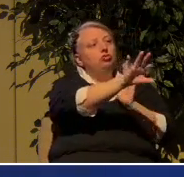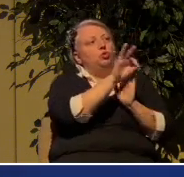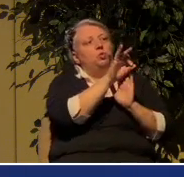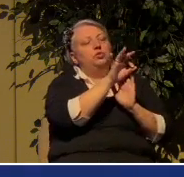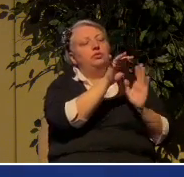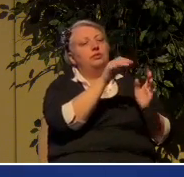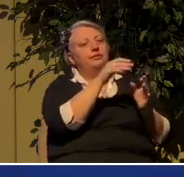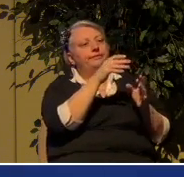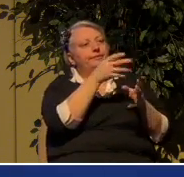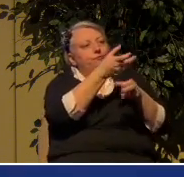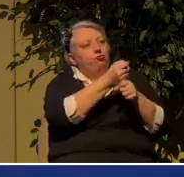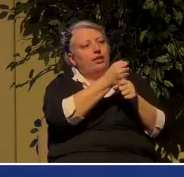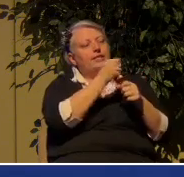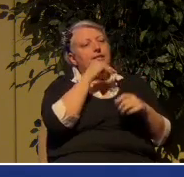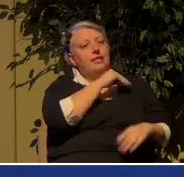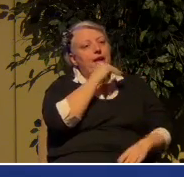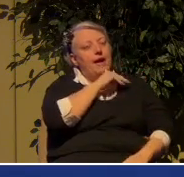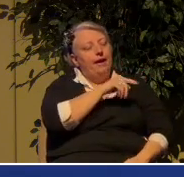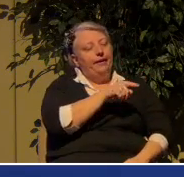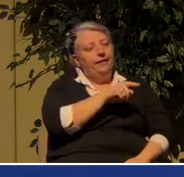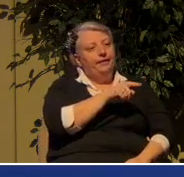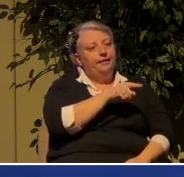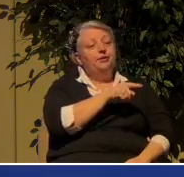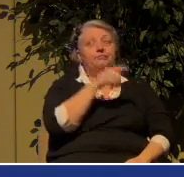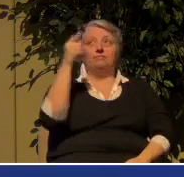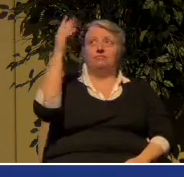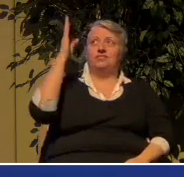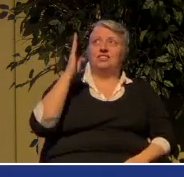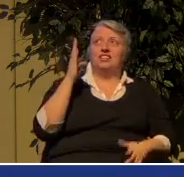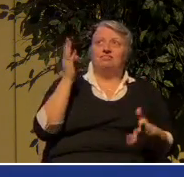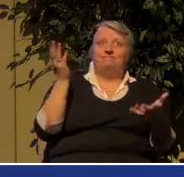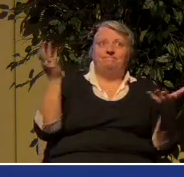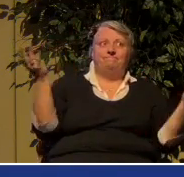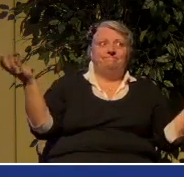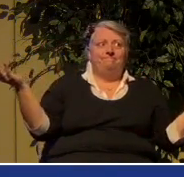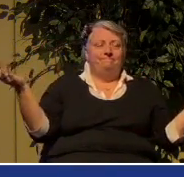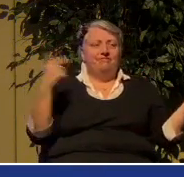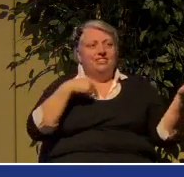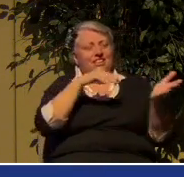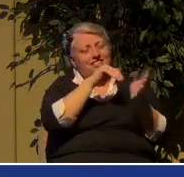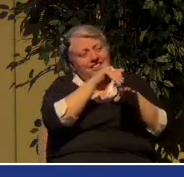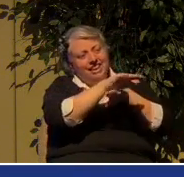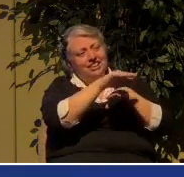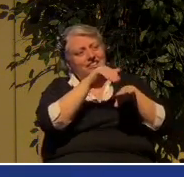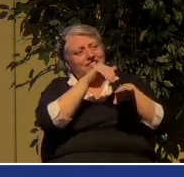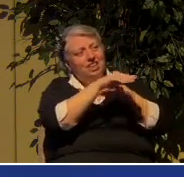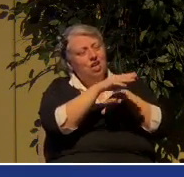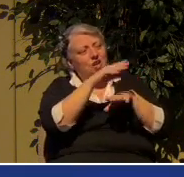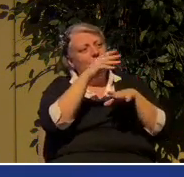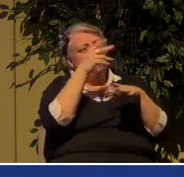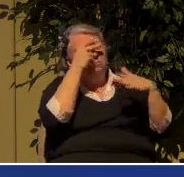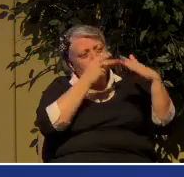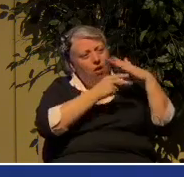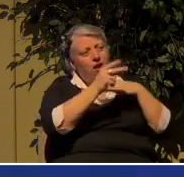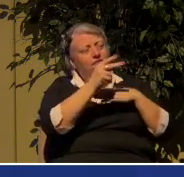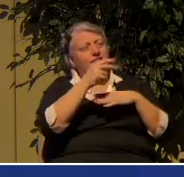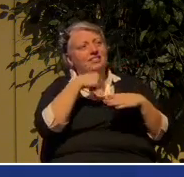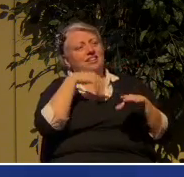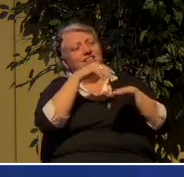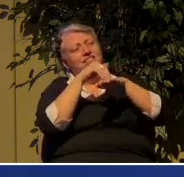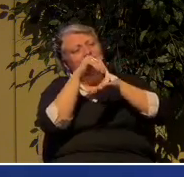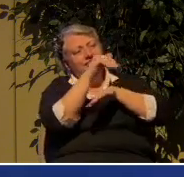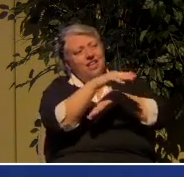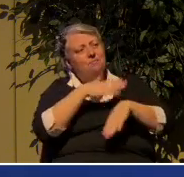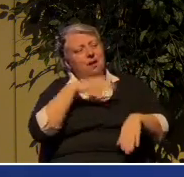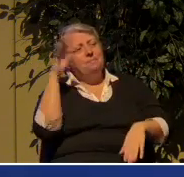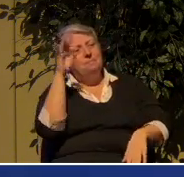then there comes a point where God says, I have sent you prophets, I have sent you my messengers,